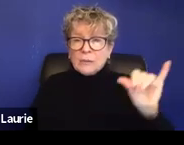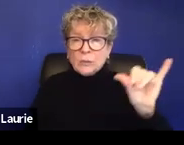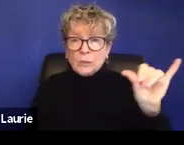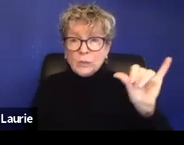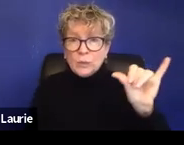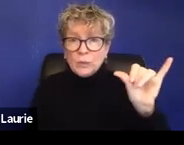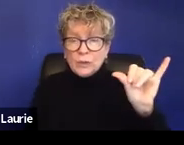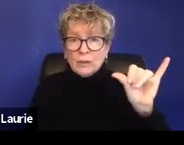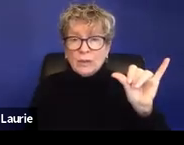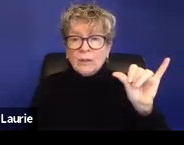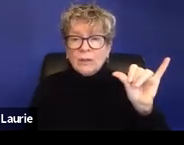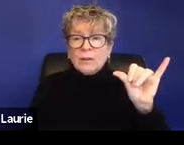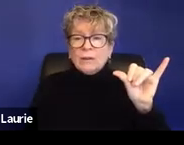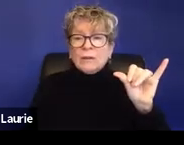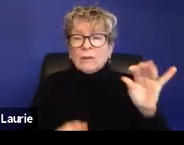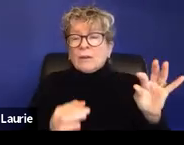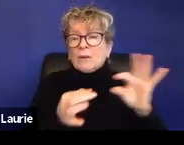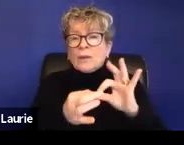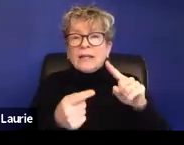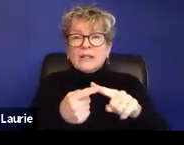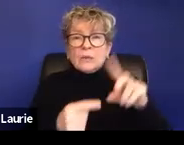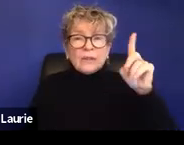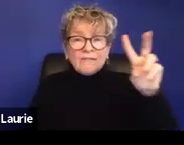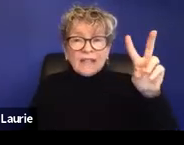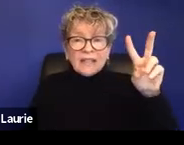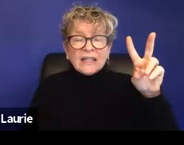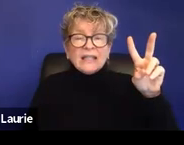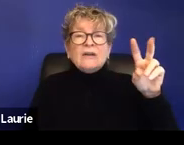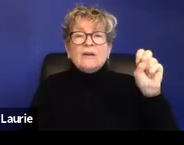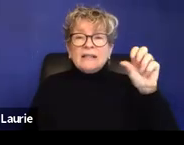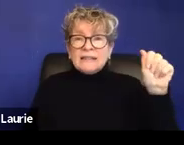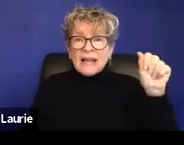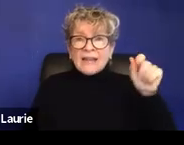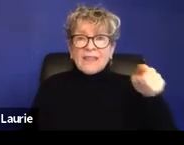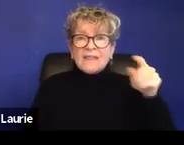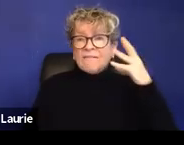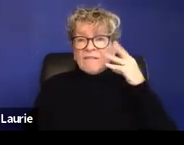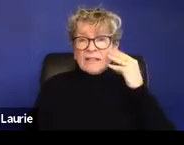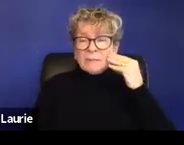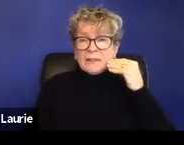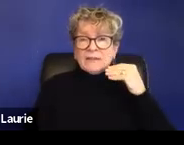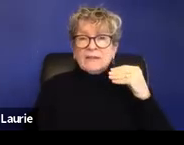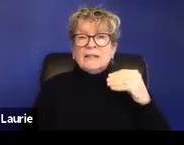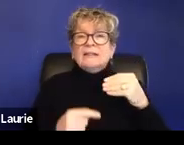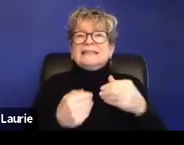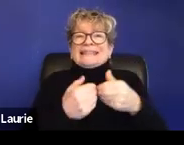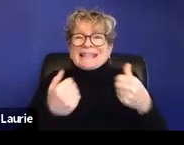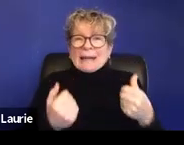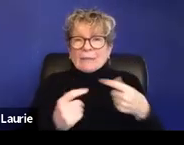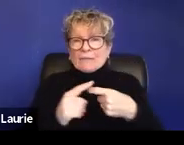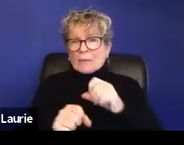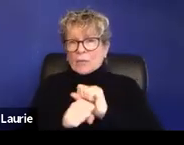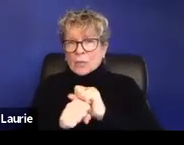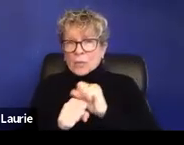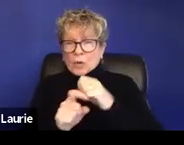workplace related to domestic violence or sexual assault that they've experienced outside of the workplace. So, for example,